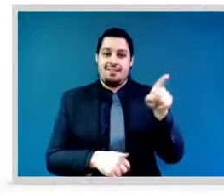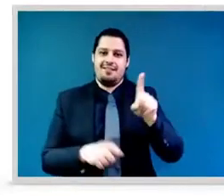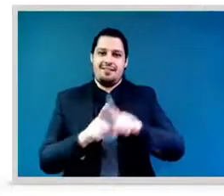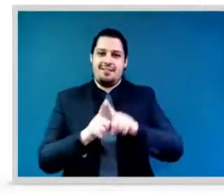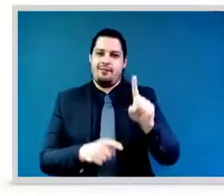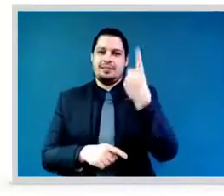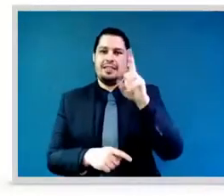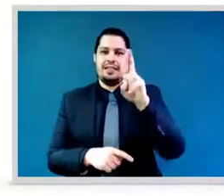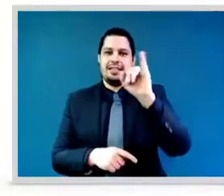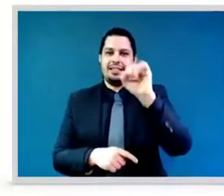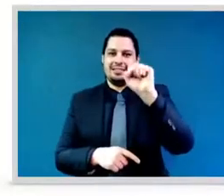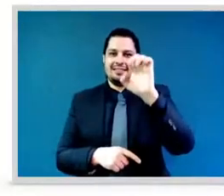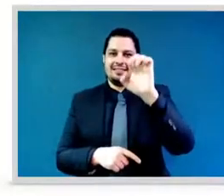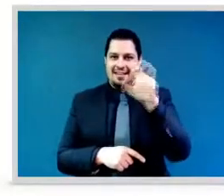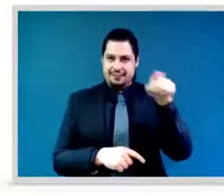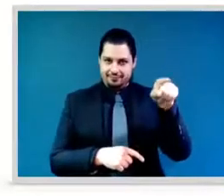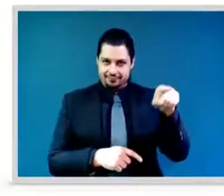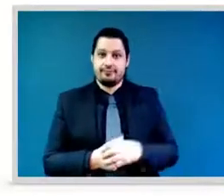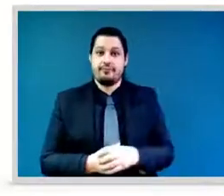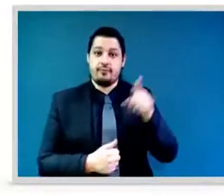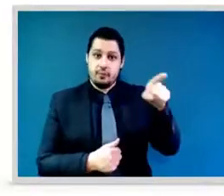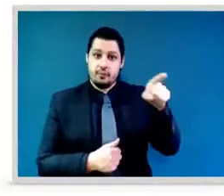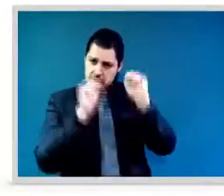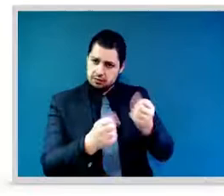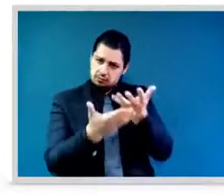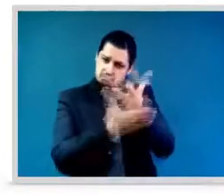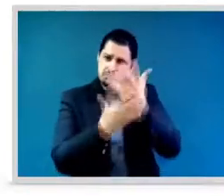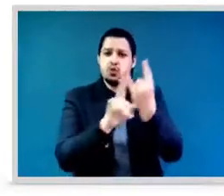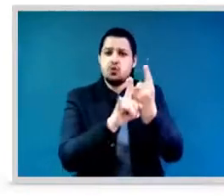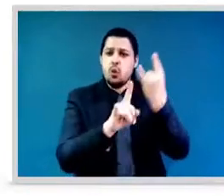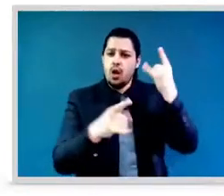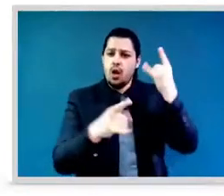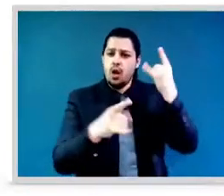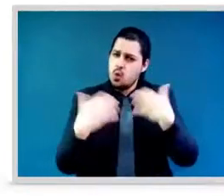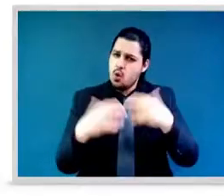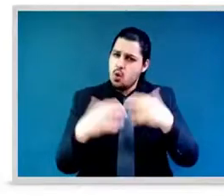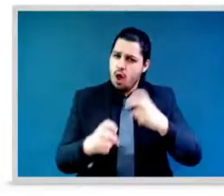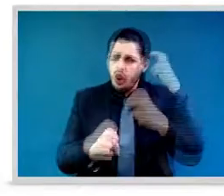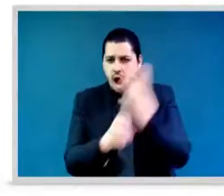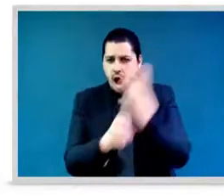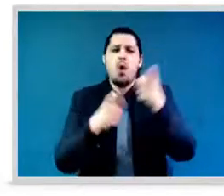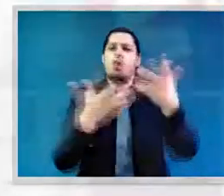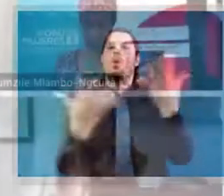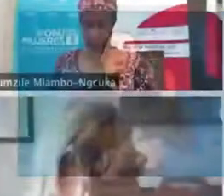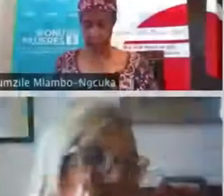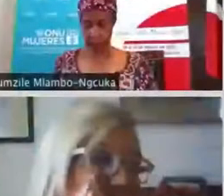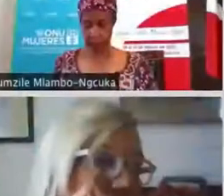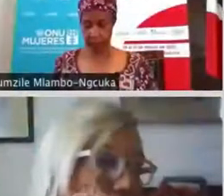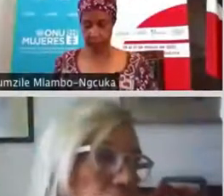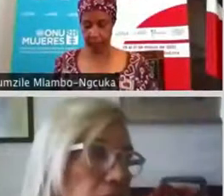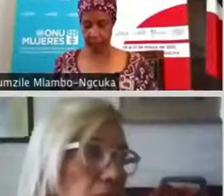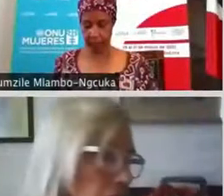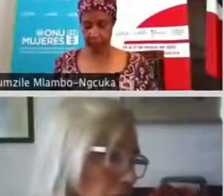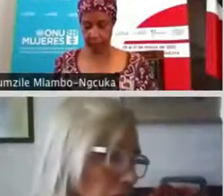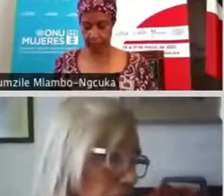women, and women leaders in particular, can harness obstacles that they face and turn them into drive? And then we will come back to